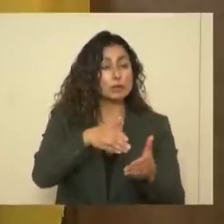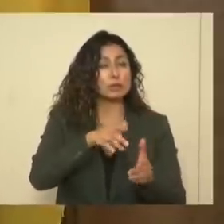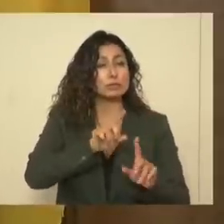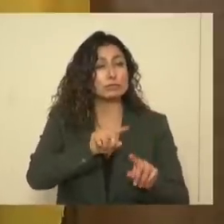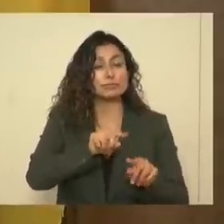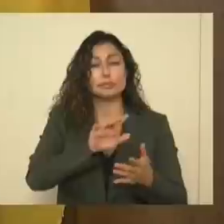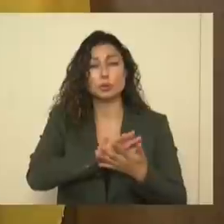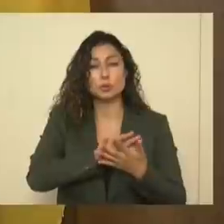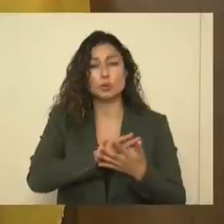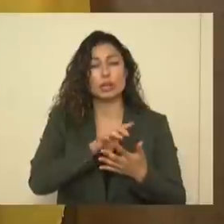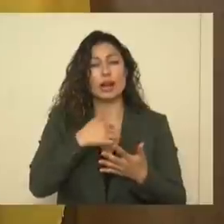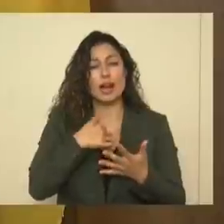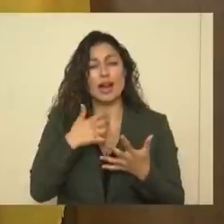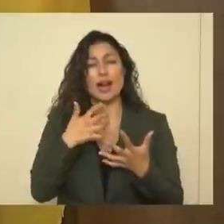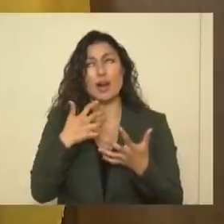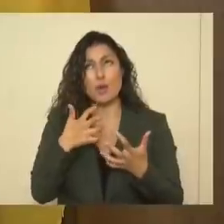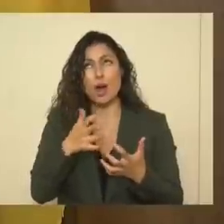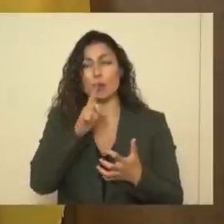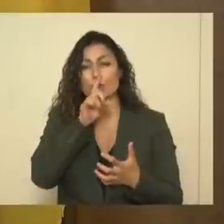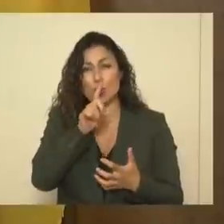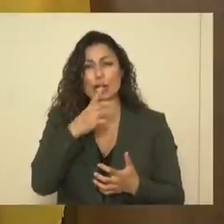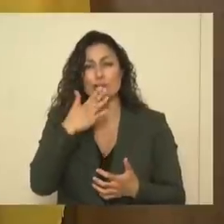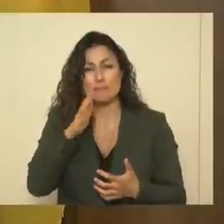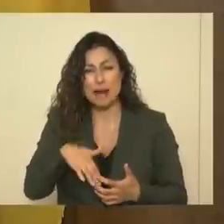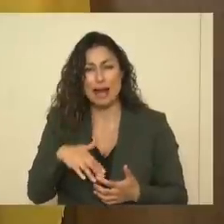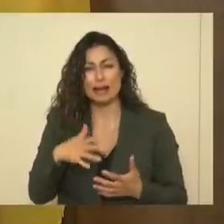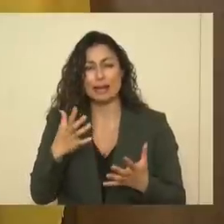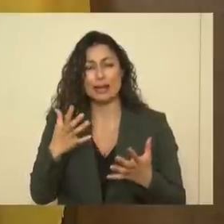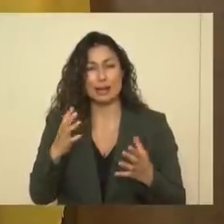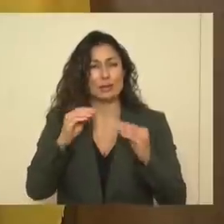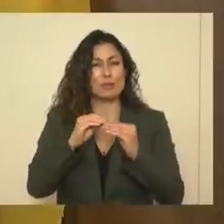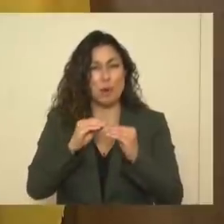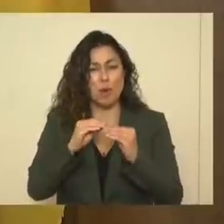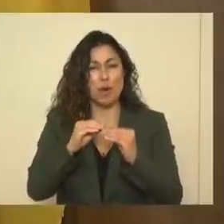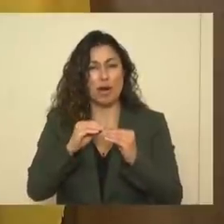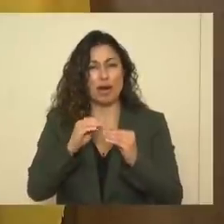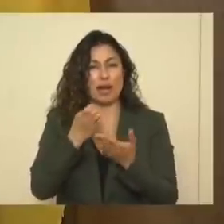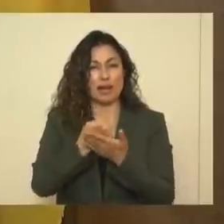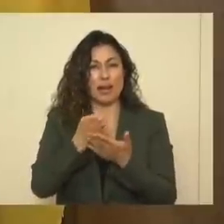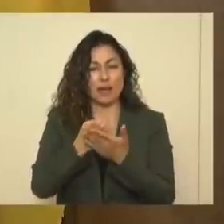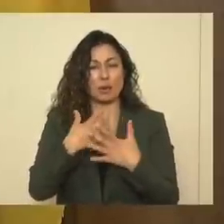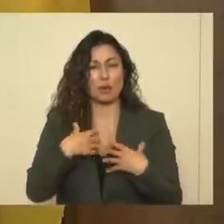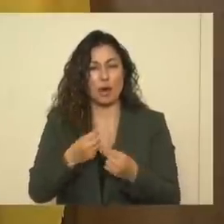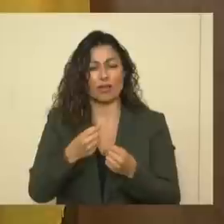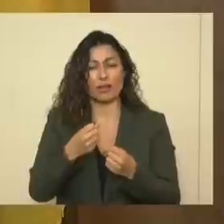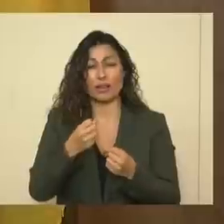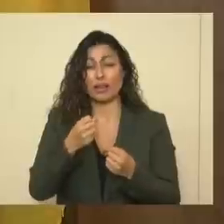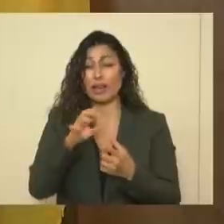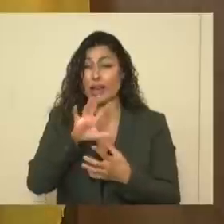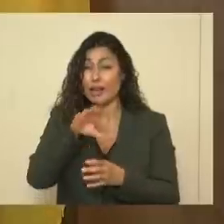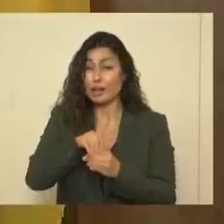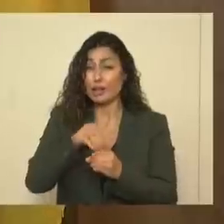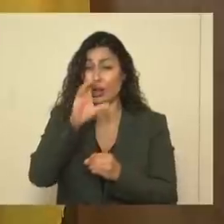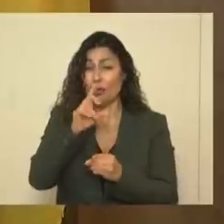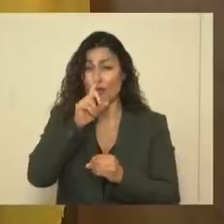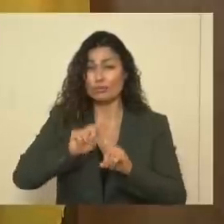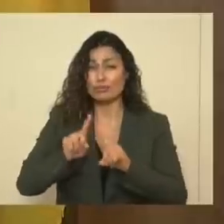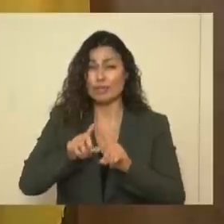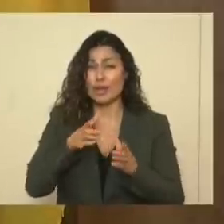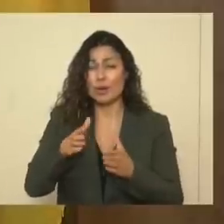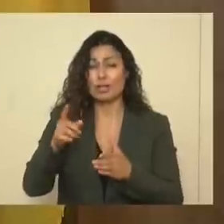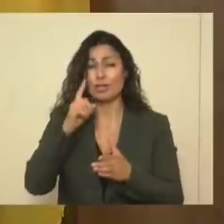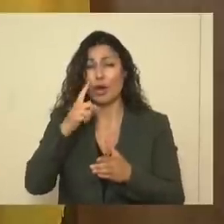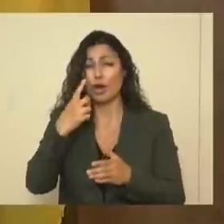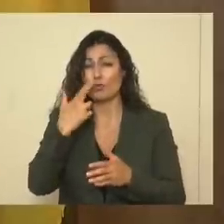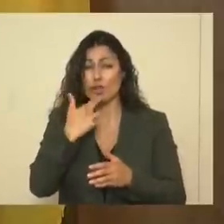I want very much to do more economic recovery, including looking for ways to do more for